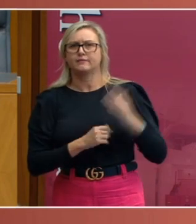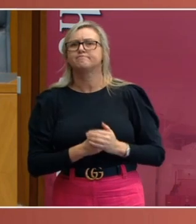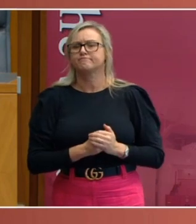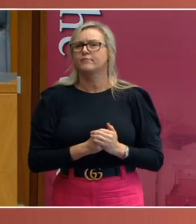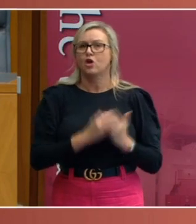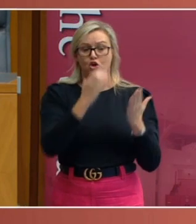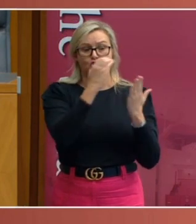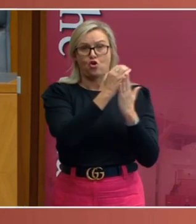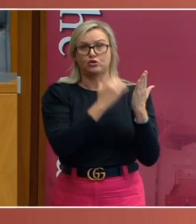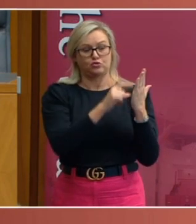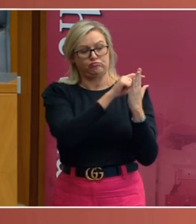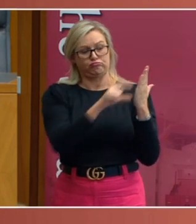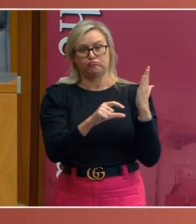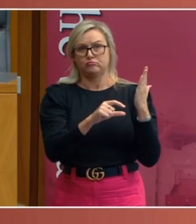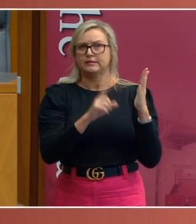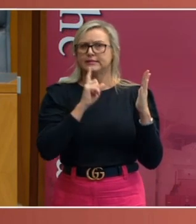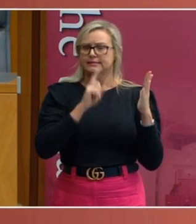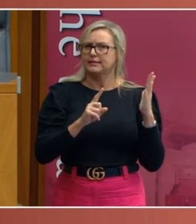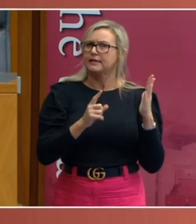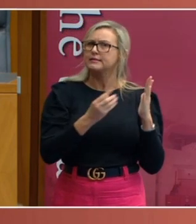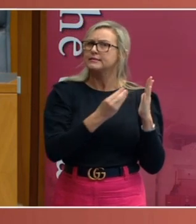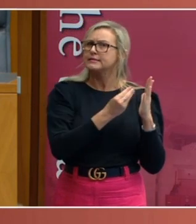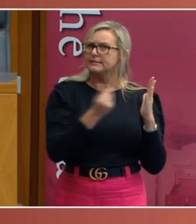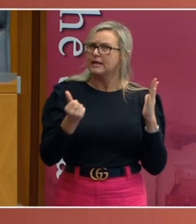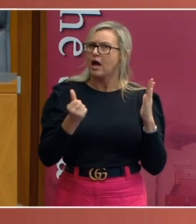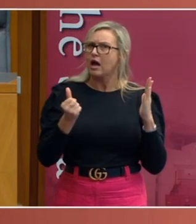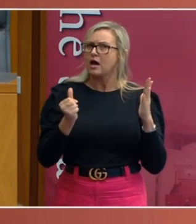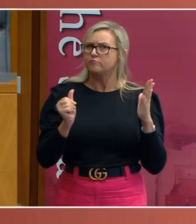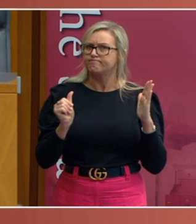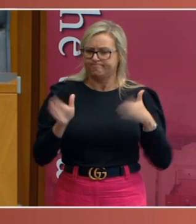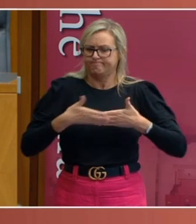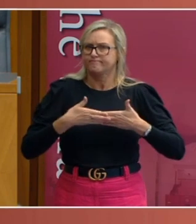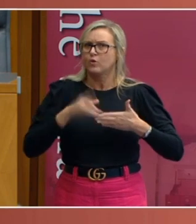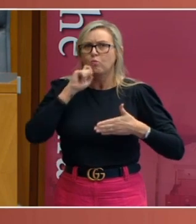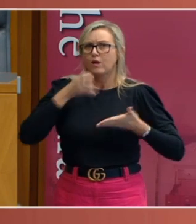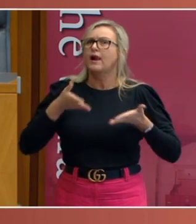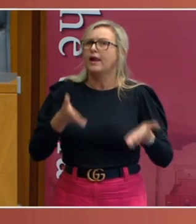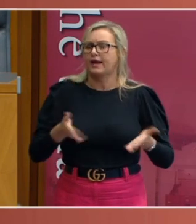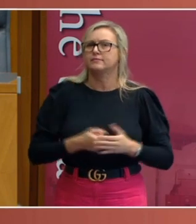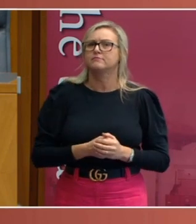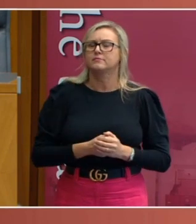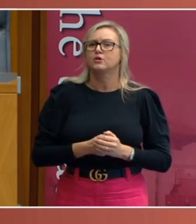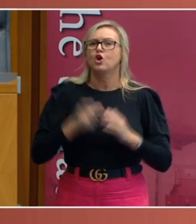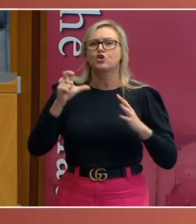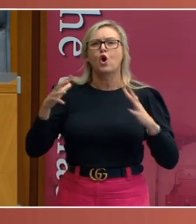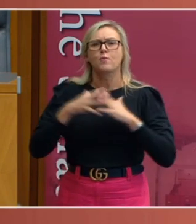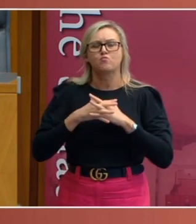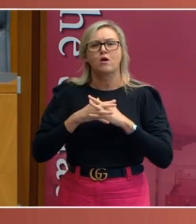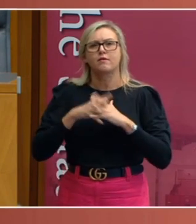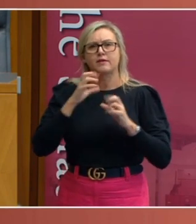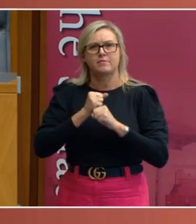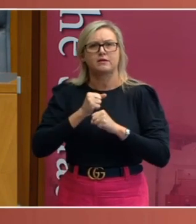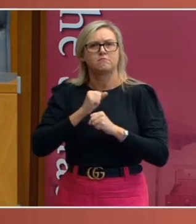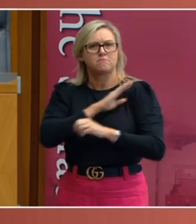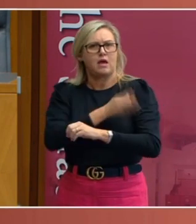Constitution that some restrictions are permitted. The Commonwealth Parliament was given power to regulate interstate